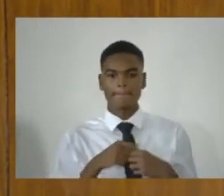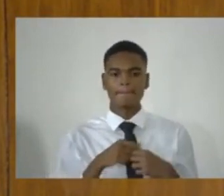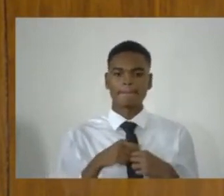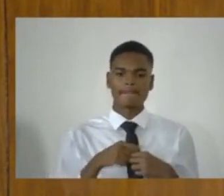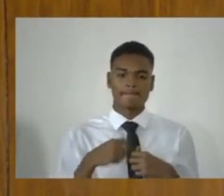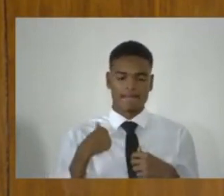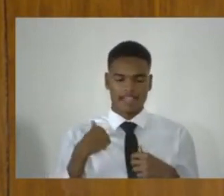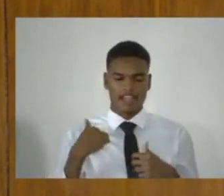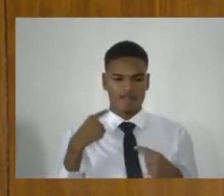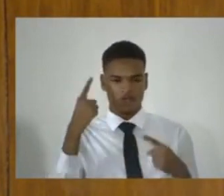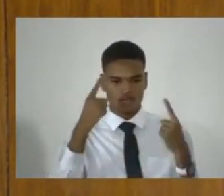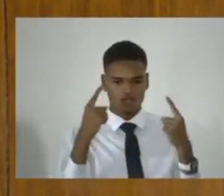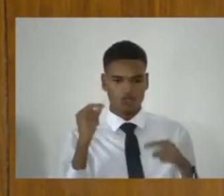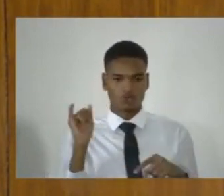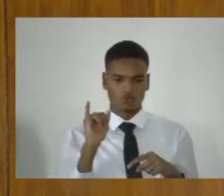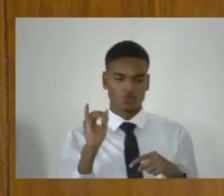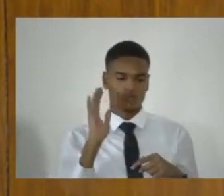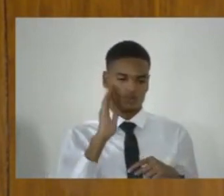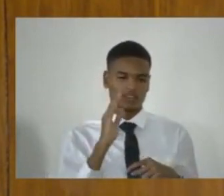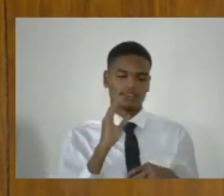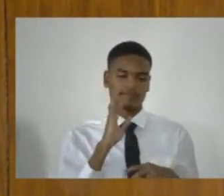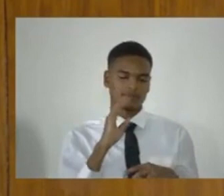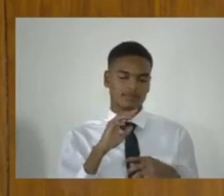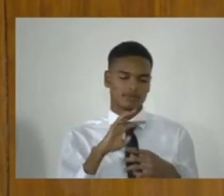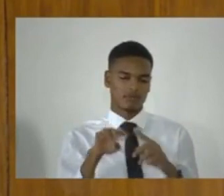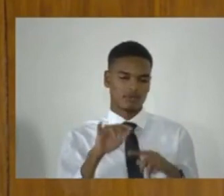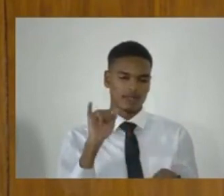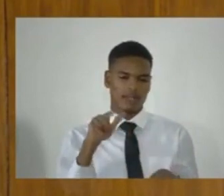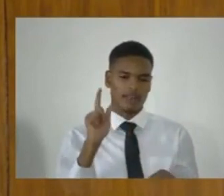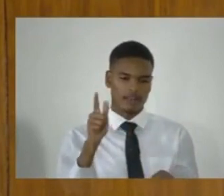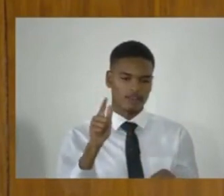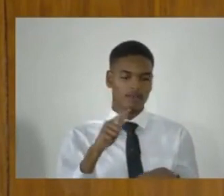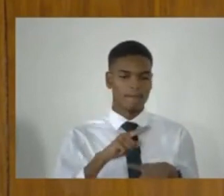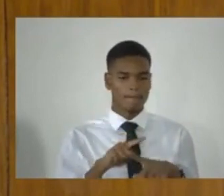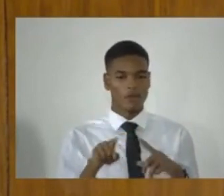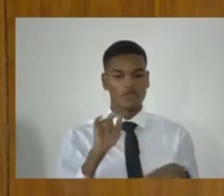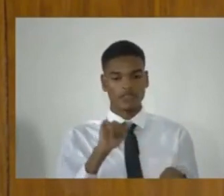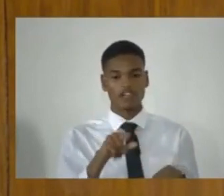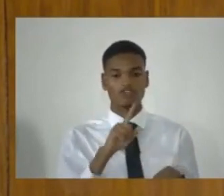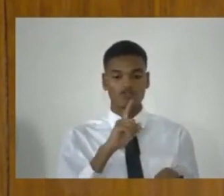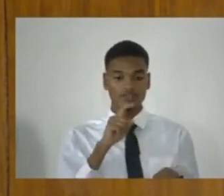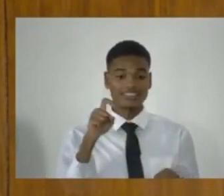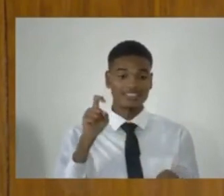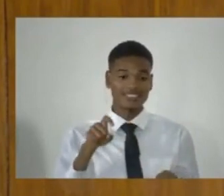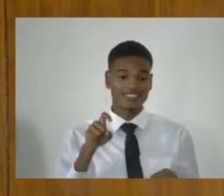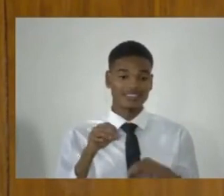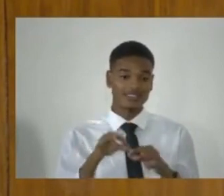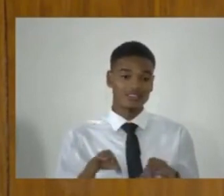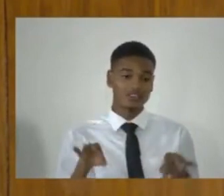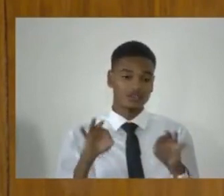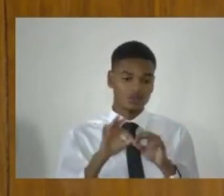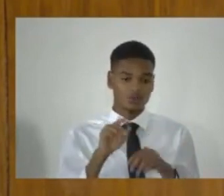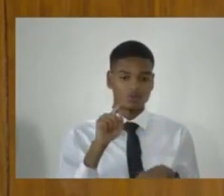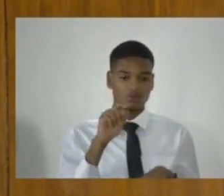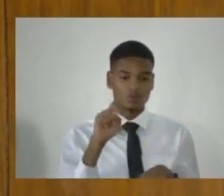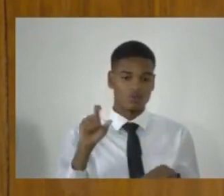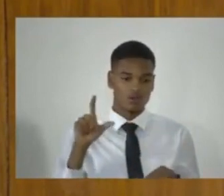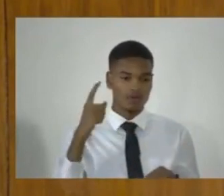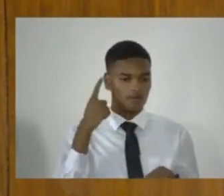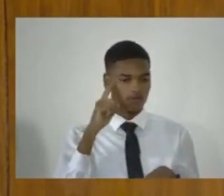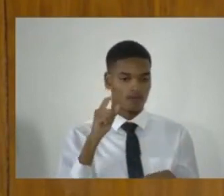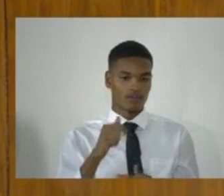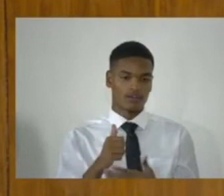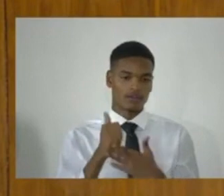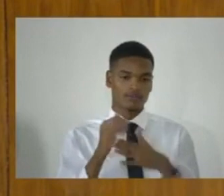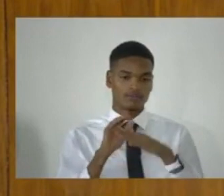later. But that is the essential tool by which I assume the Attorney General, when